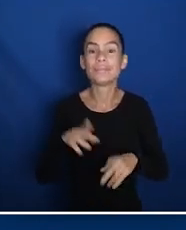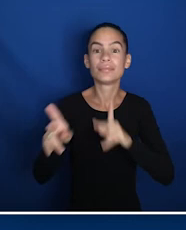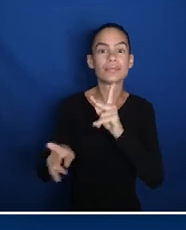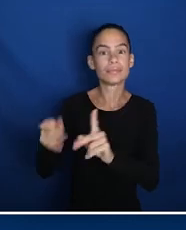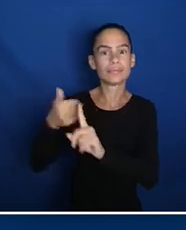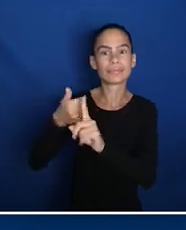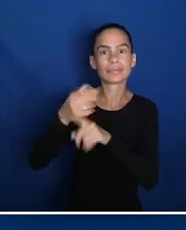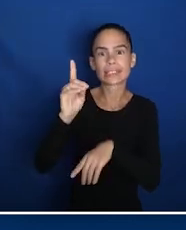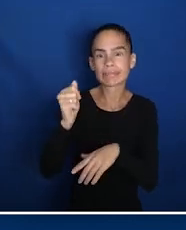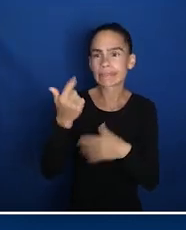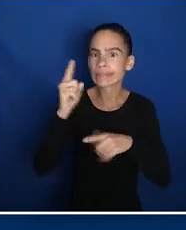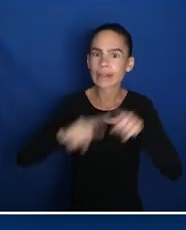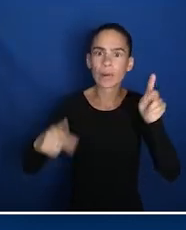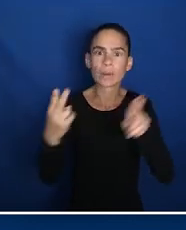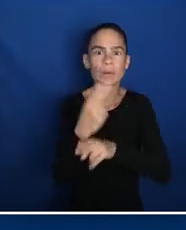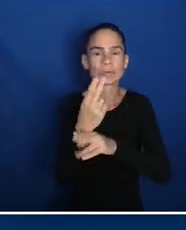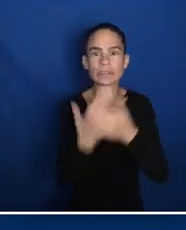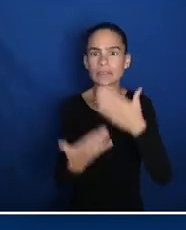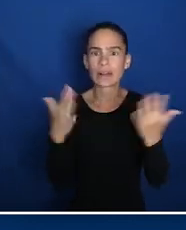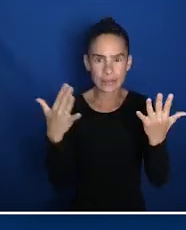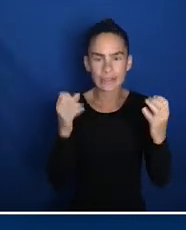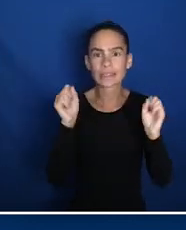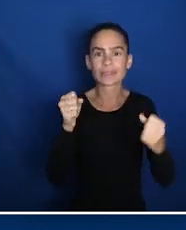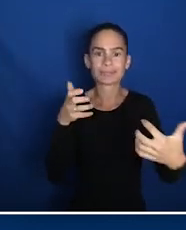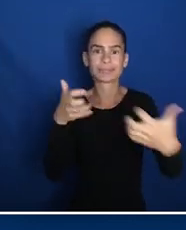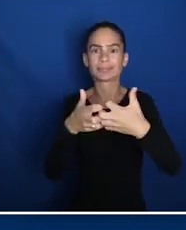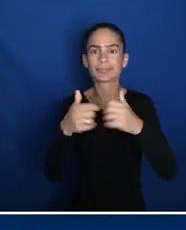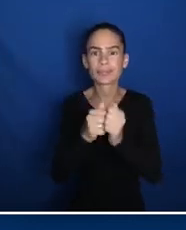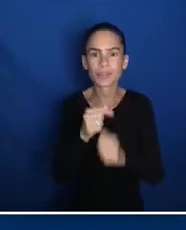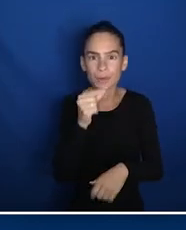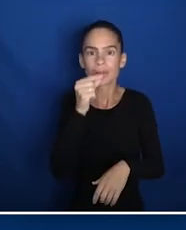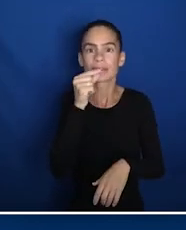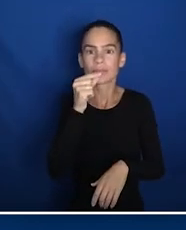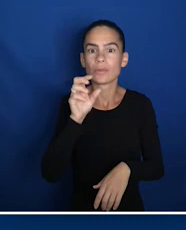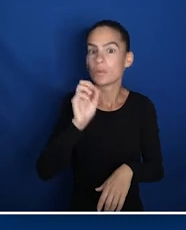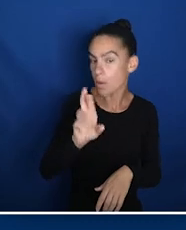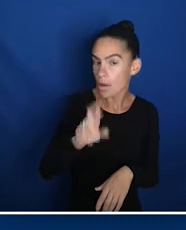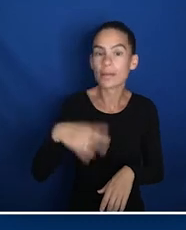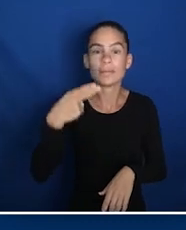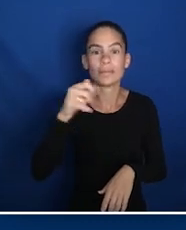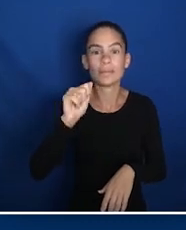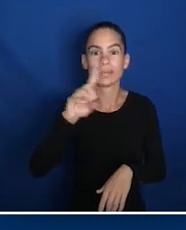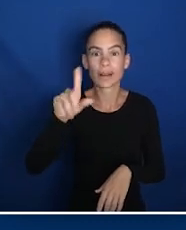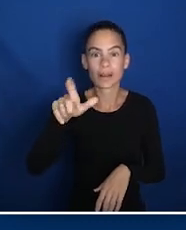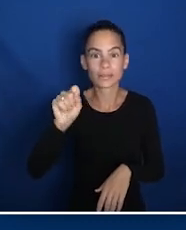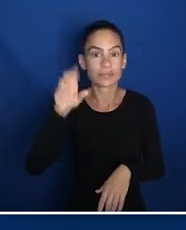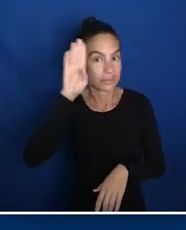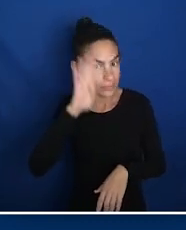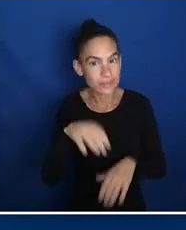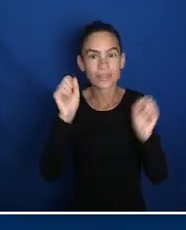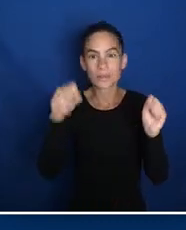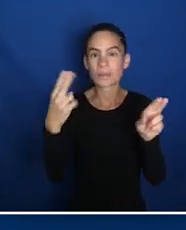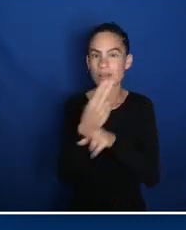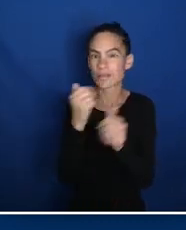For people with disabilities that impact dexterity, the keypad can accommodate sip and puff or paddle switches. The keypad can also